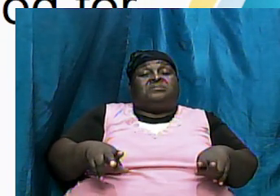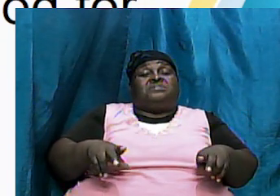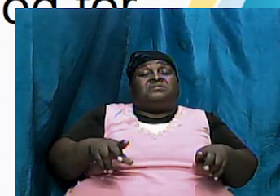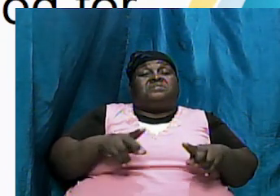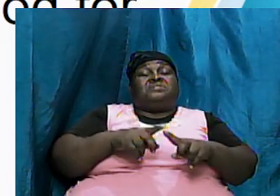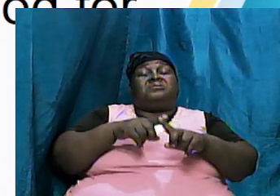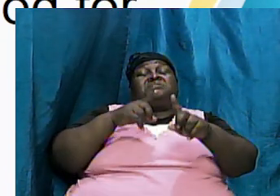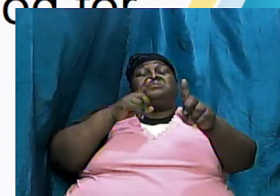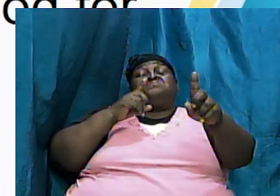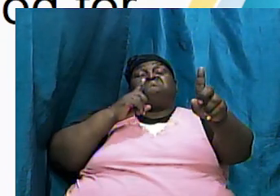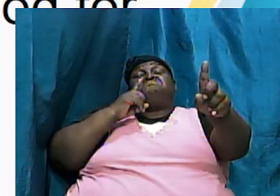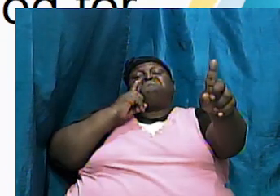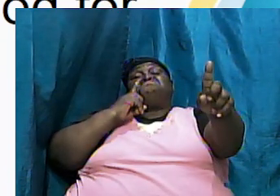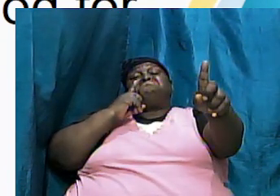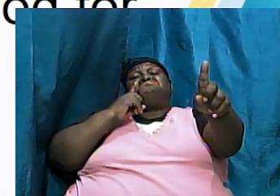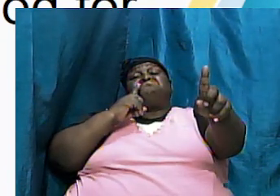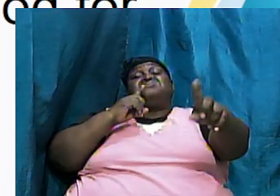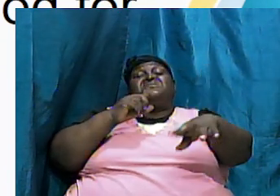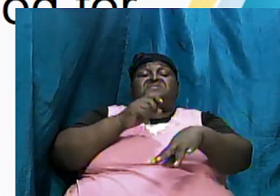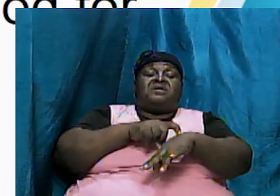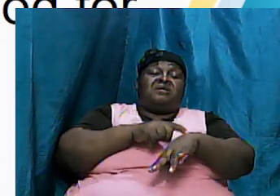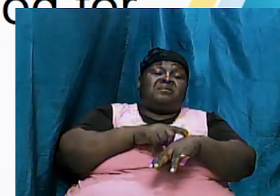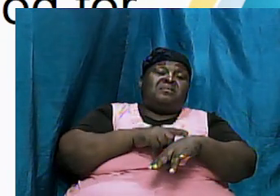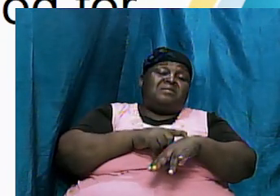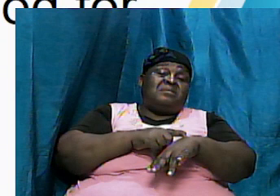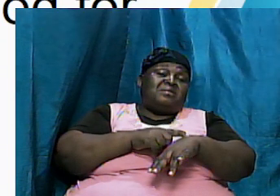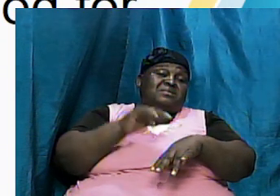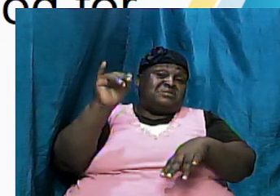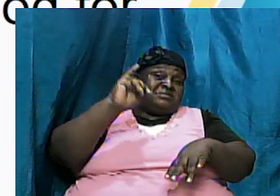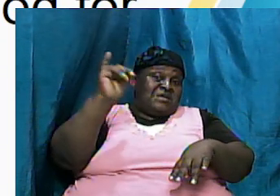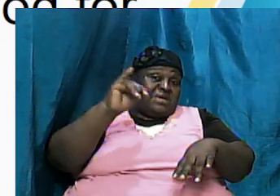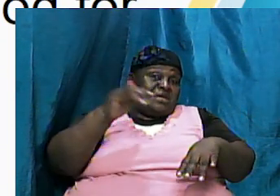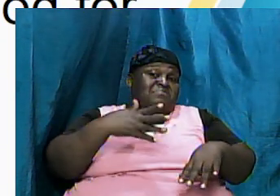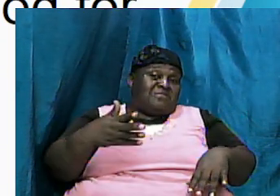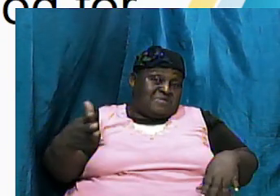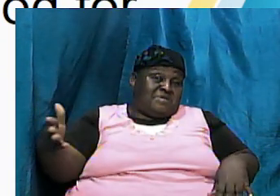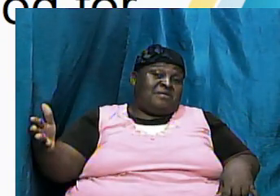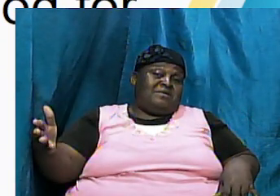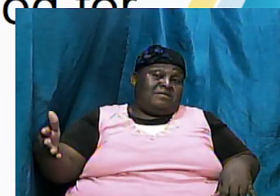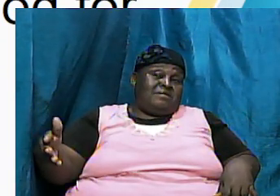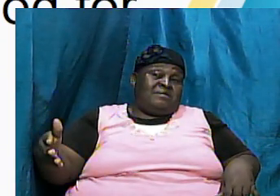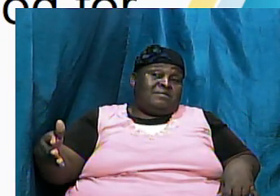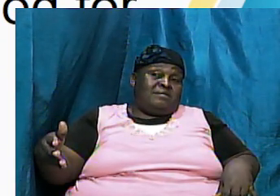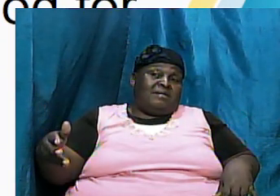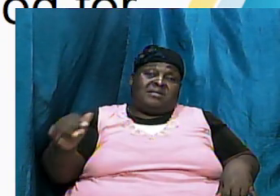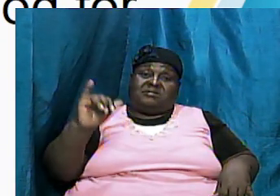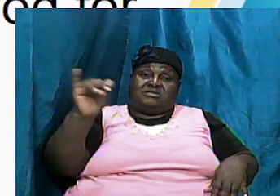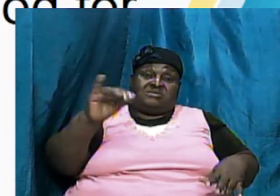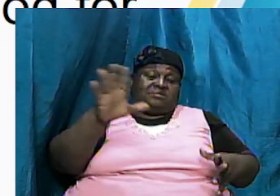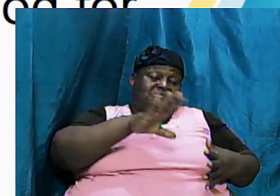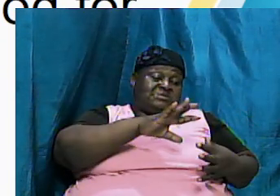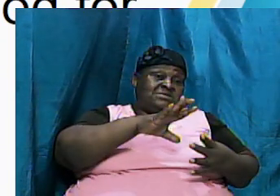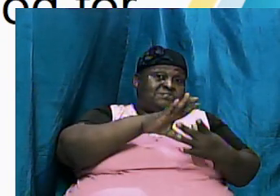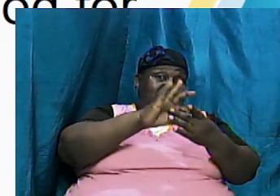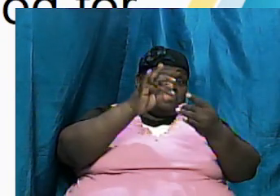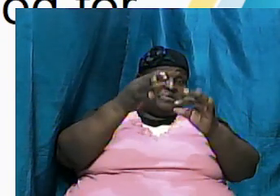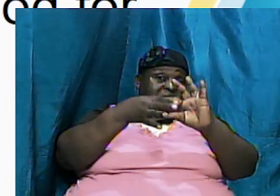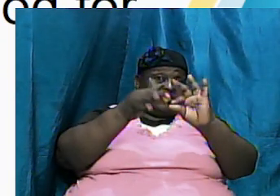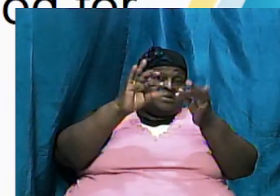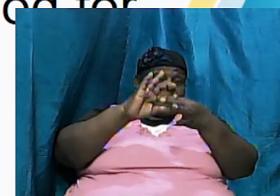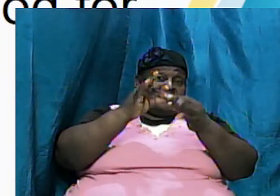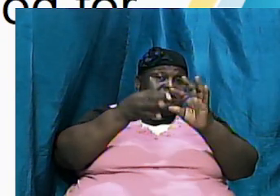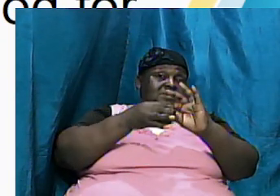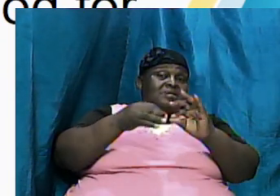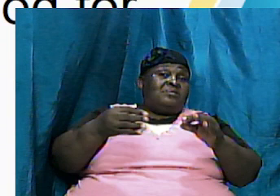time but yet the similarities are frightening it is as if the same spirit is